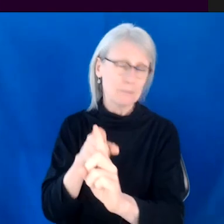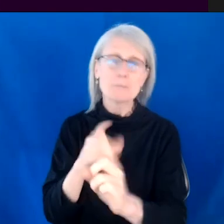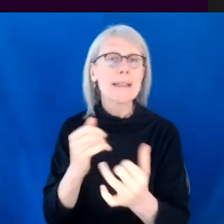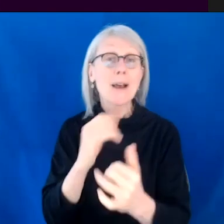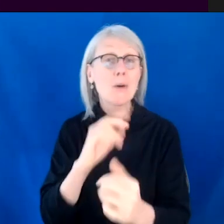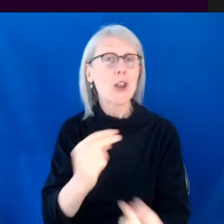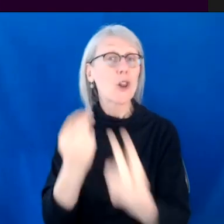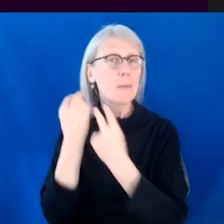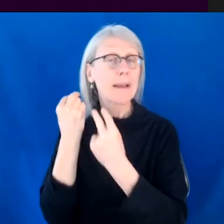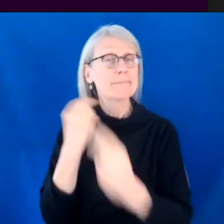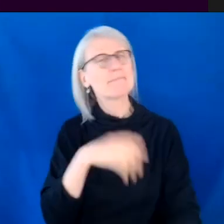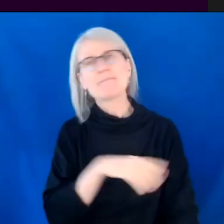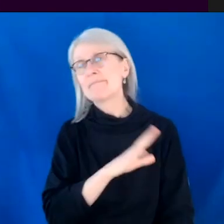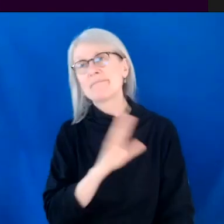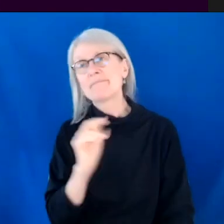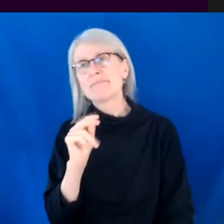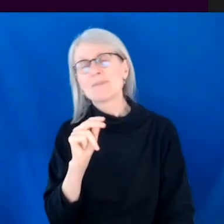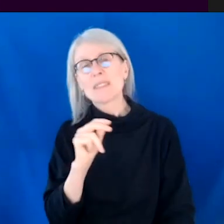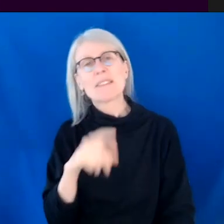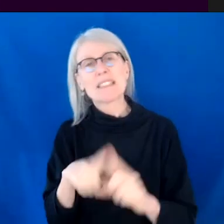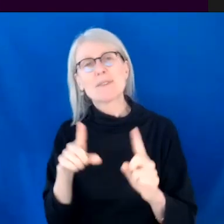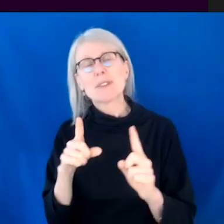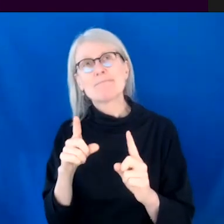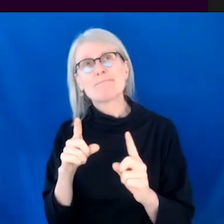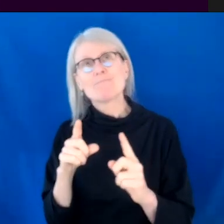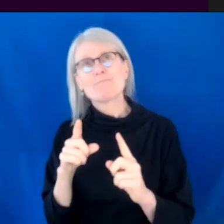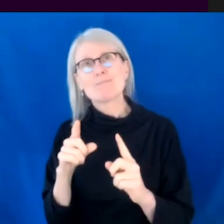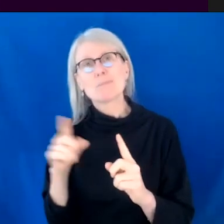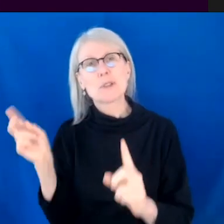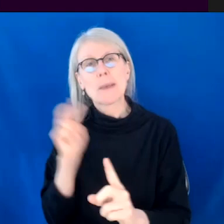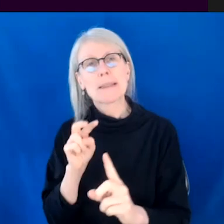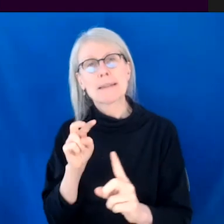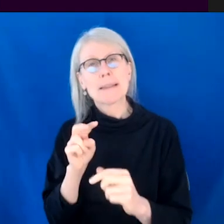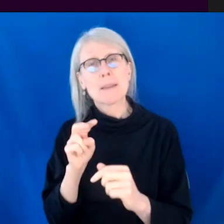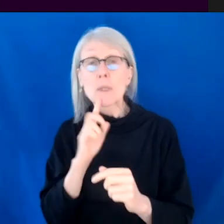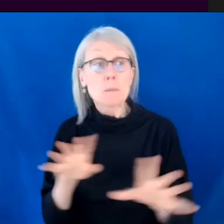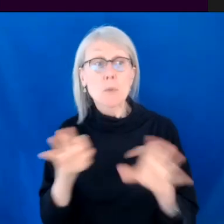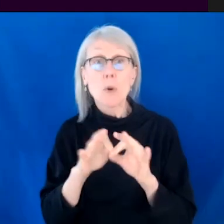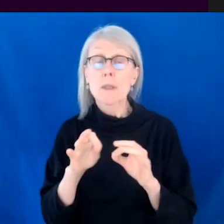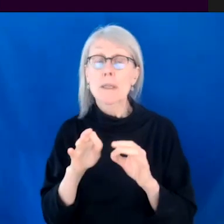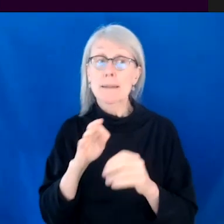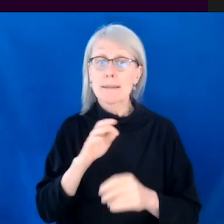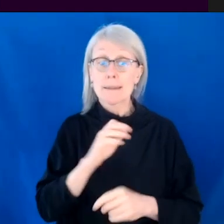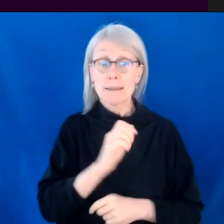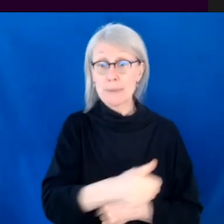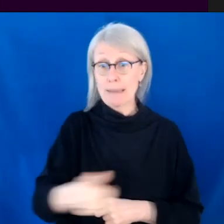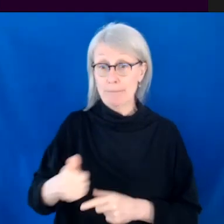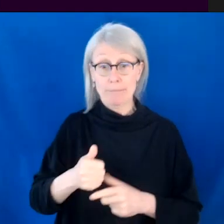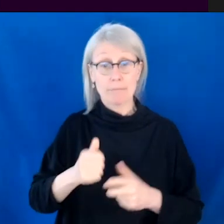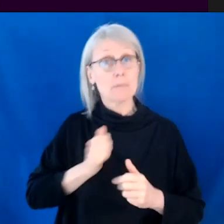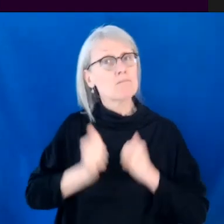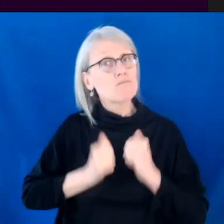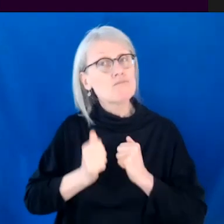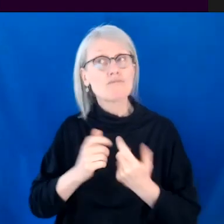perspective on people, not just advocating for themselves, but just taking care of themselves. You know, like